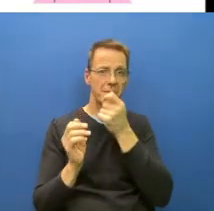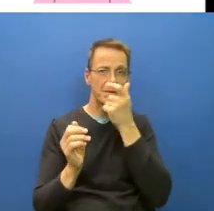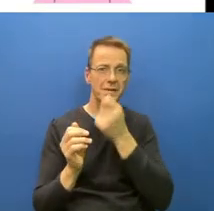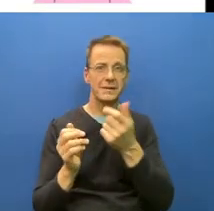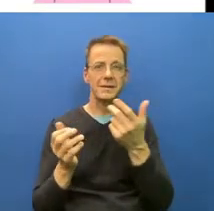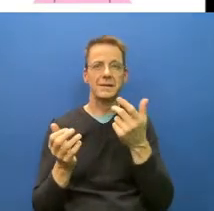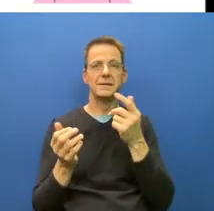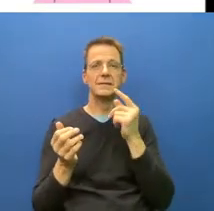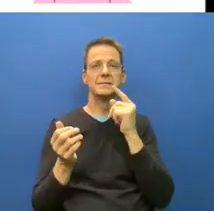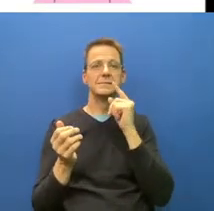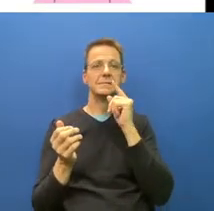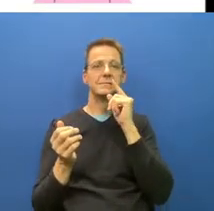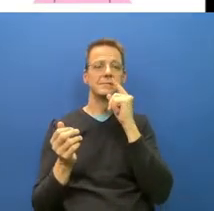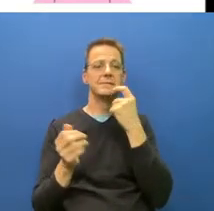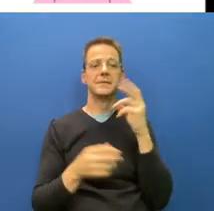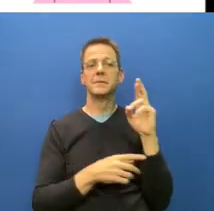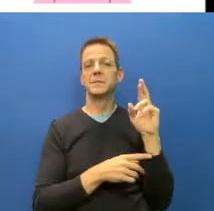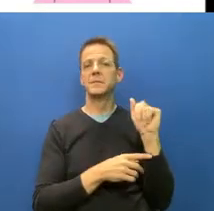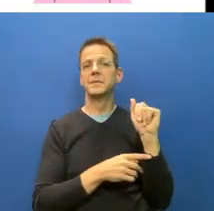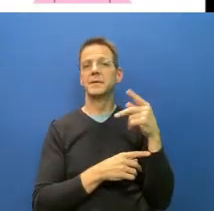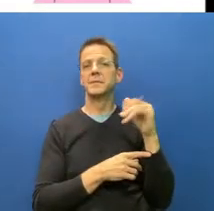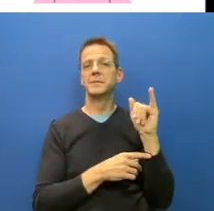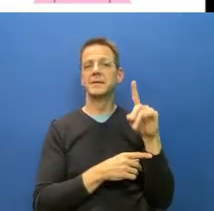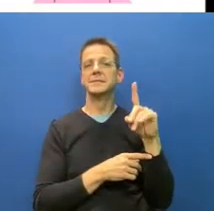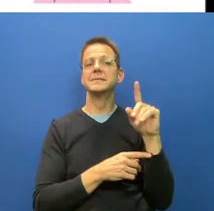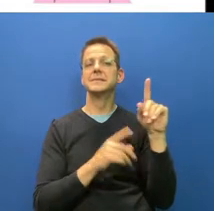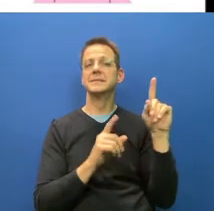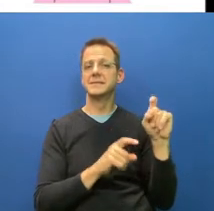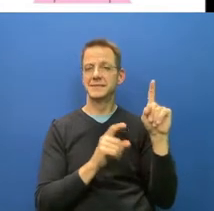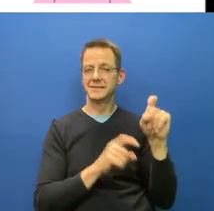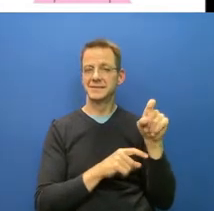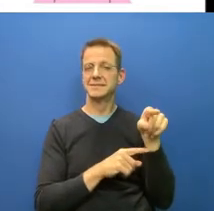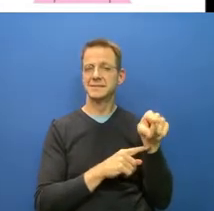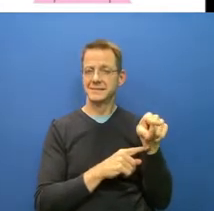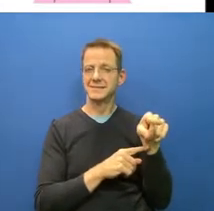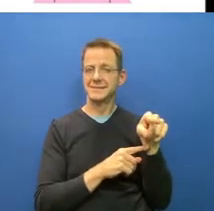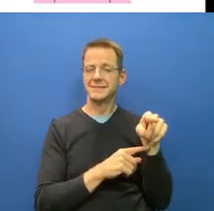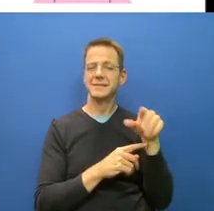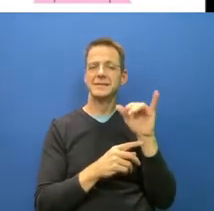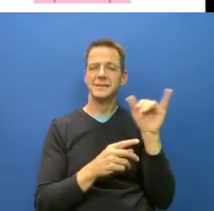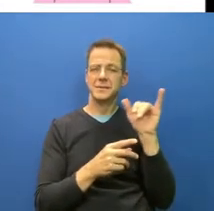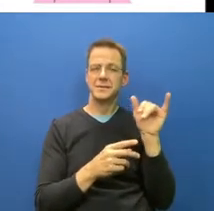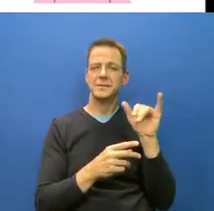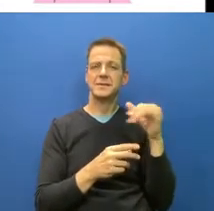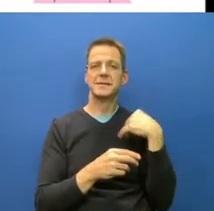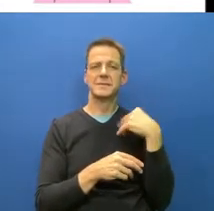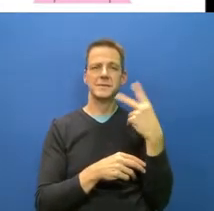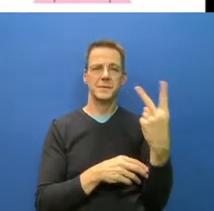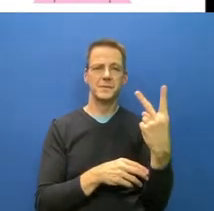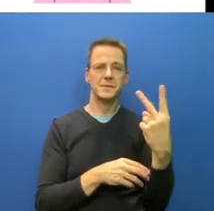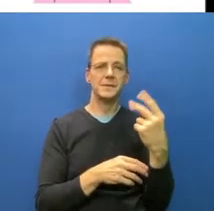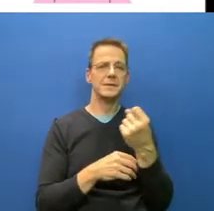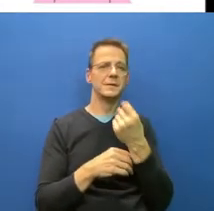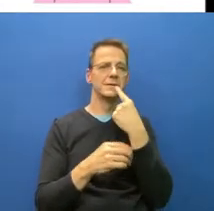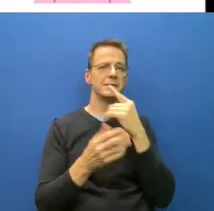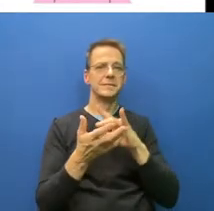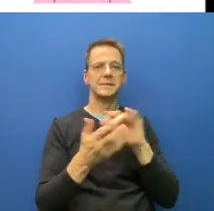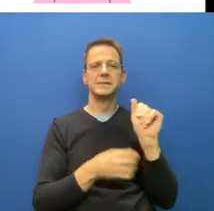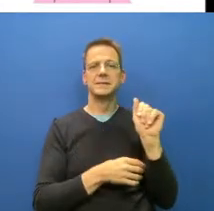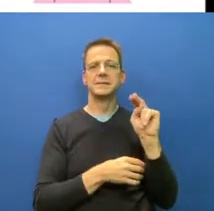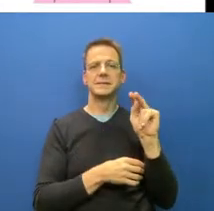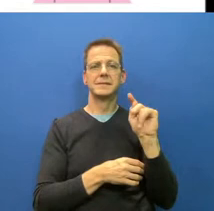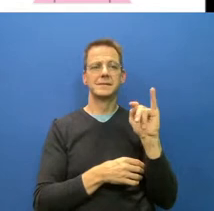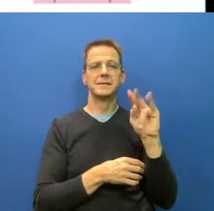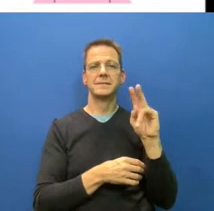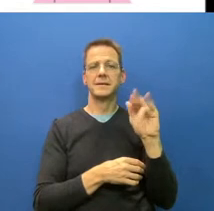results today. So two oral antivirals are on their way. You permanently fix ventilation and, you know, move, you know, large